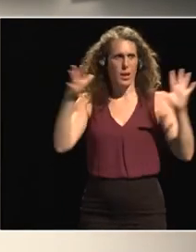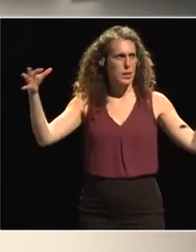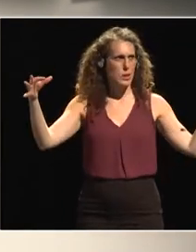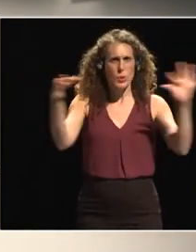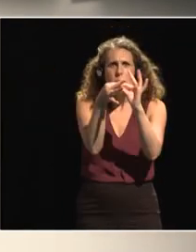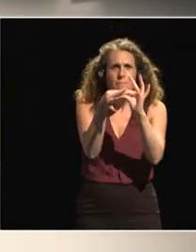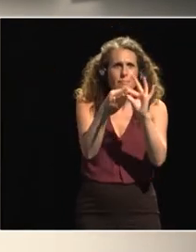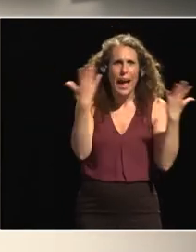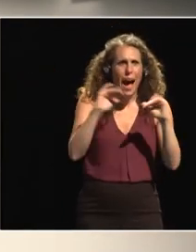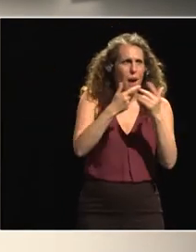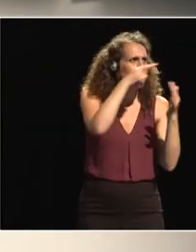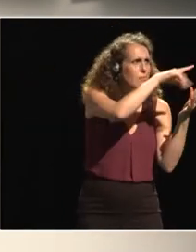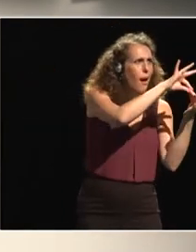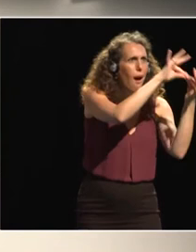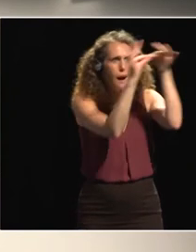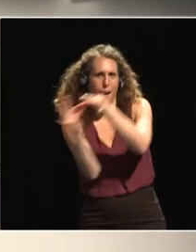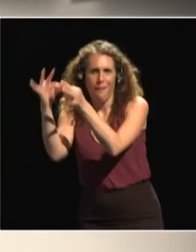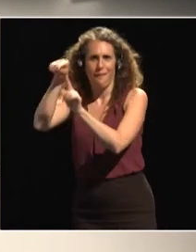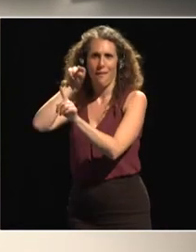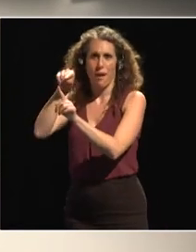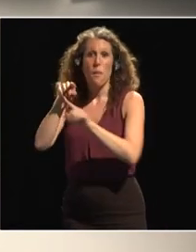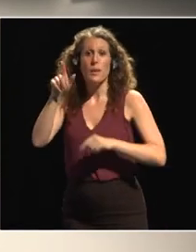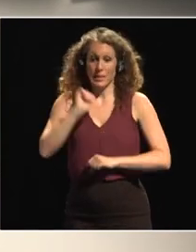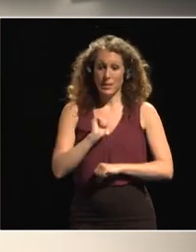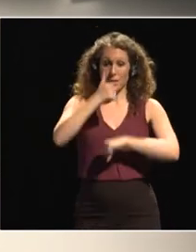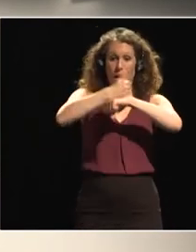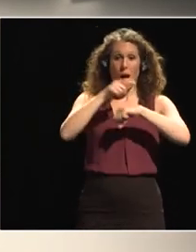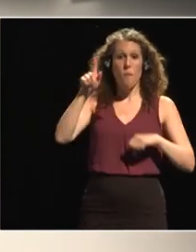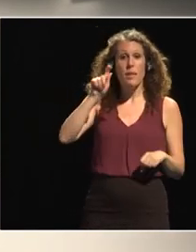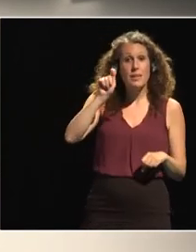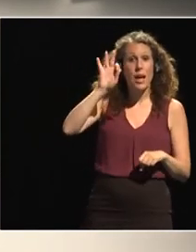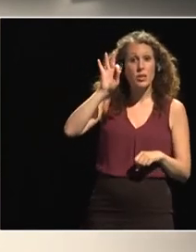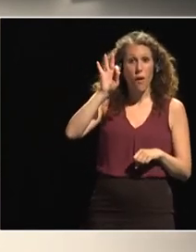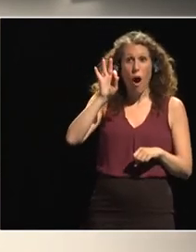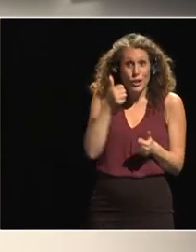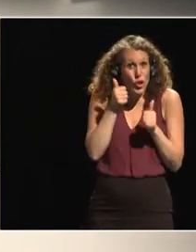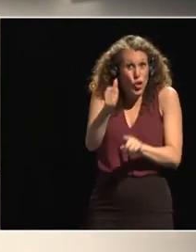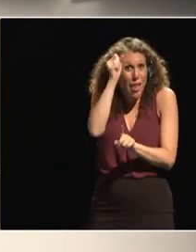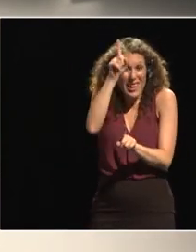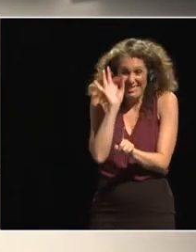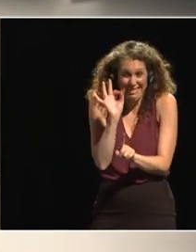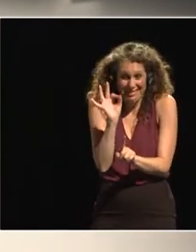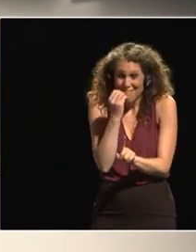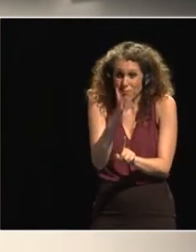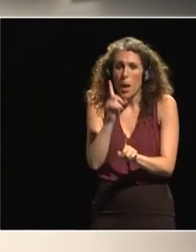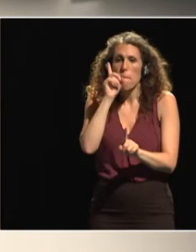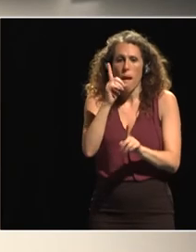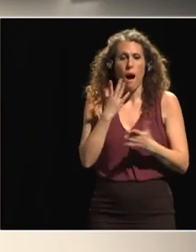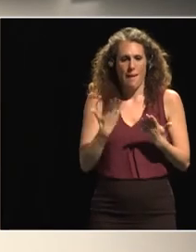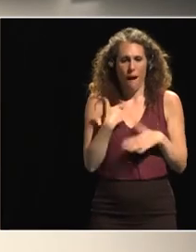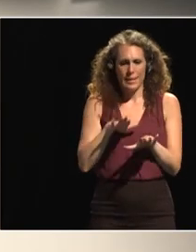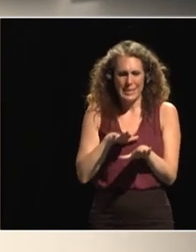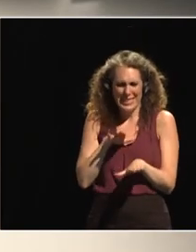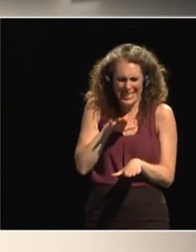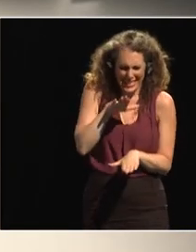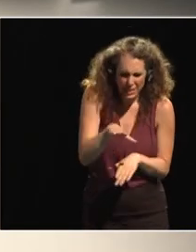plans as the task force which i think is a really good step in the right direction but how do you think what's the first step to really make some to make